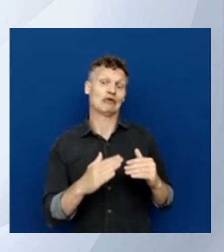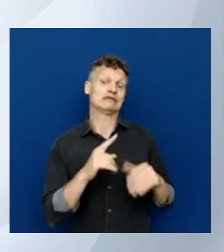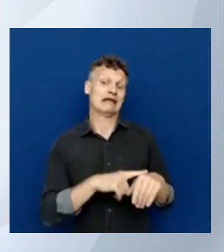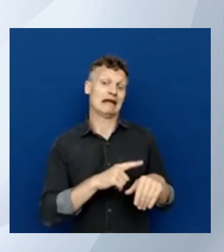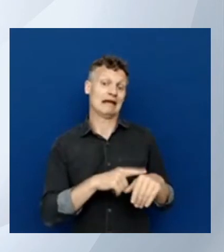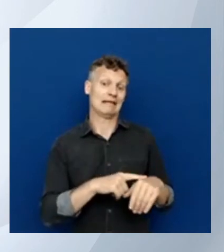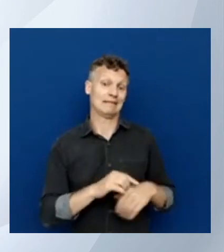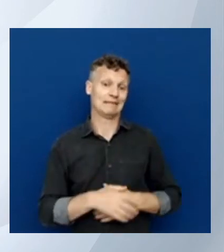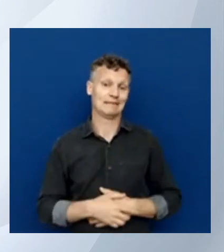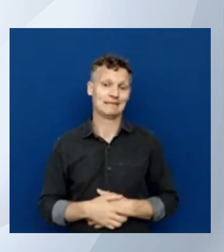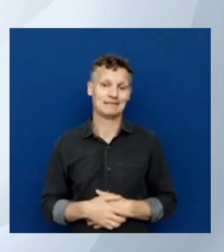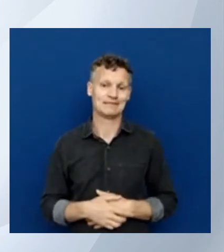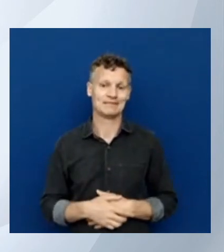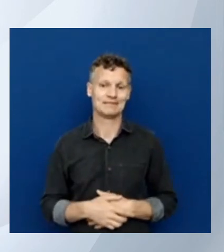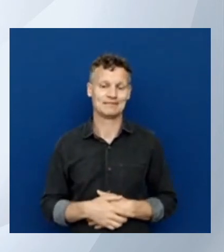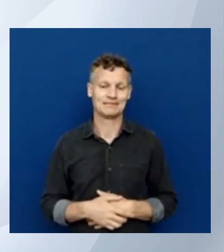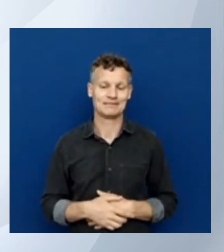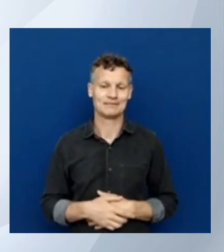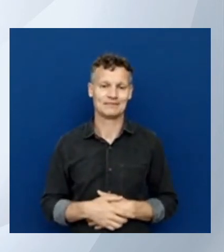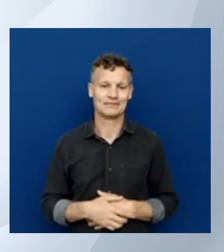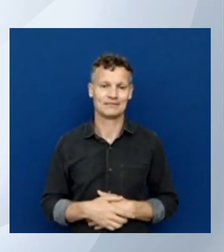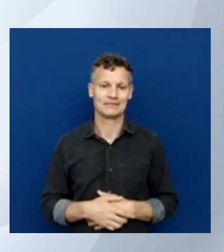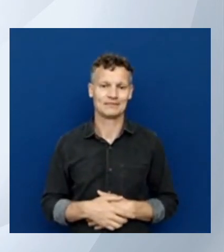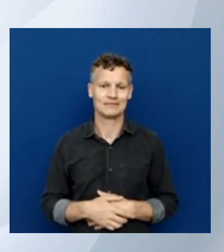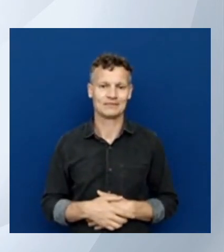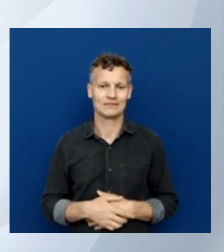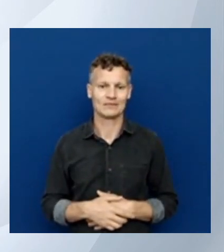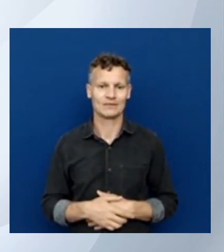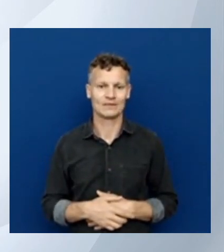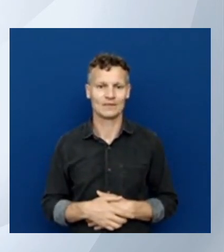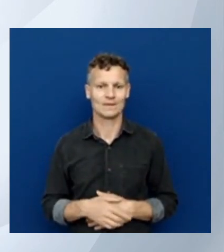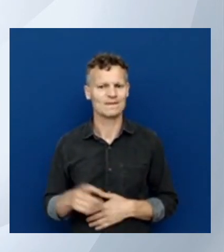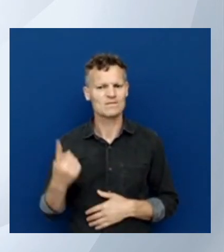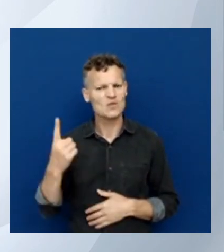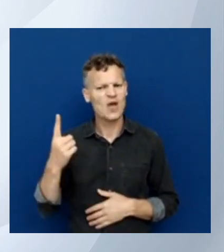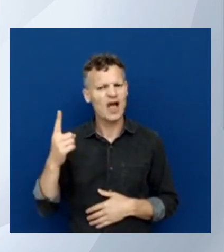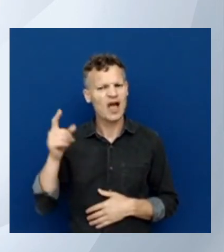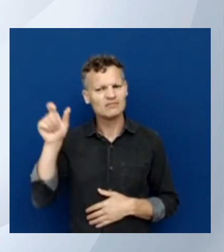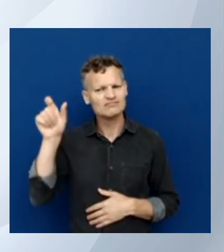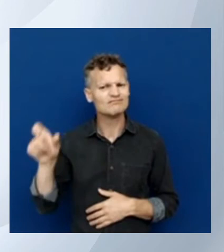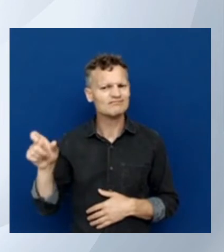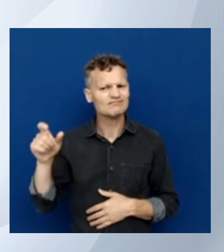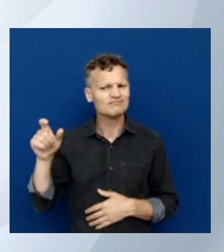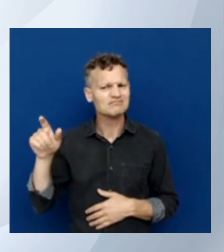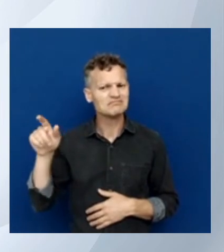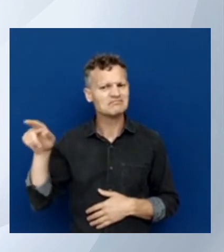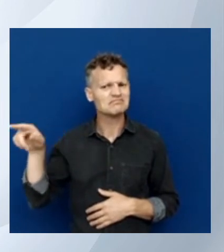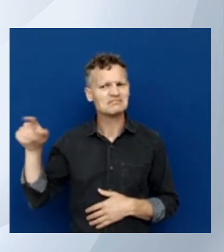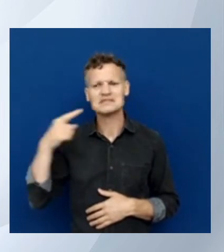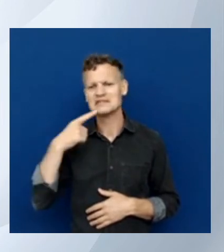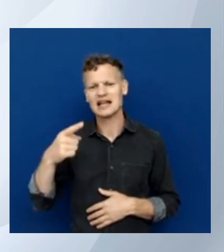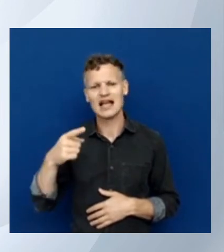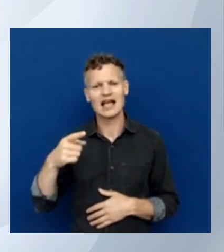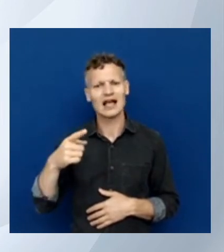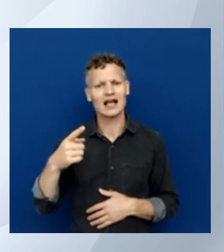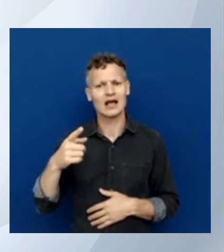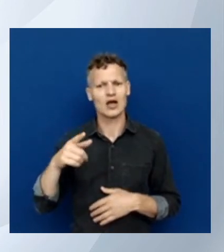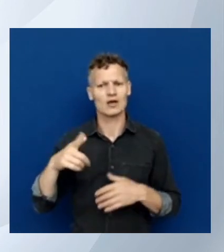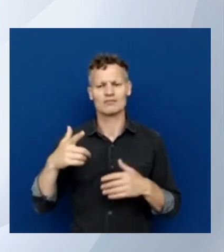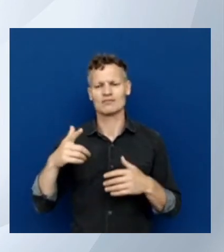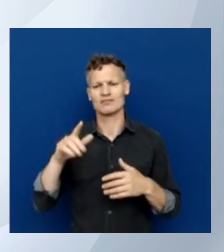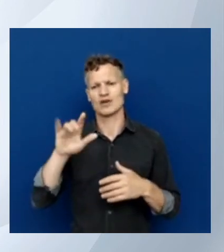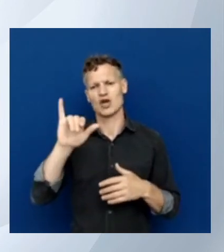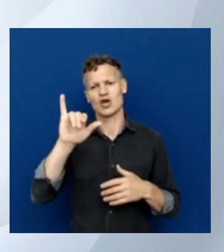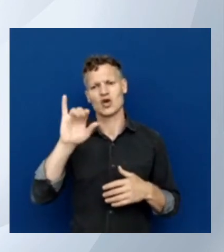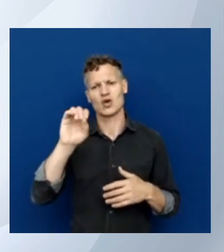Hanselman playing a YouTube video in Windows Terminal it's pretty amazing yes Scott has very